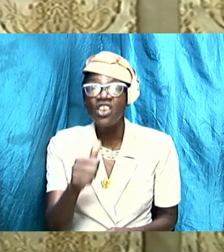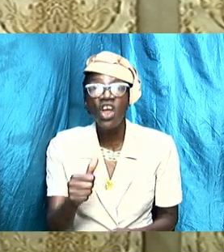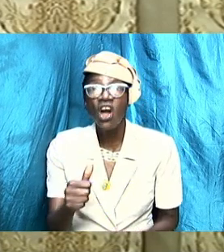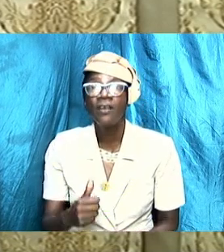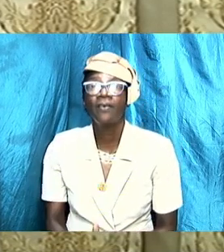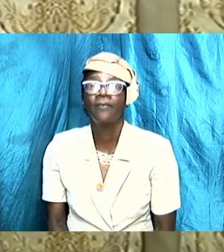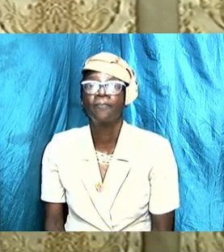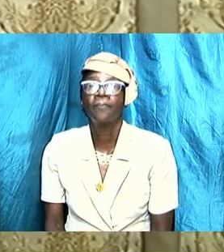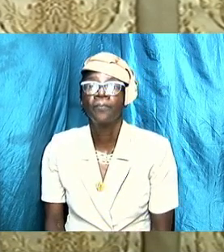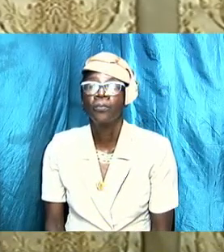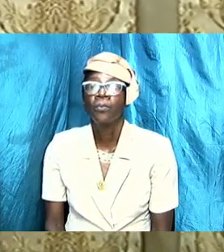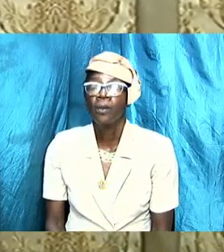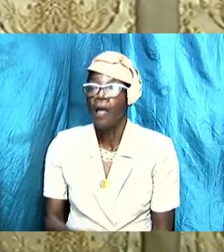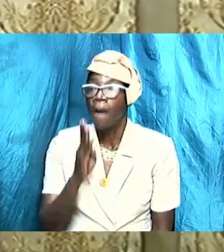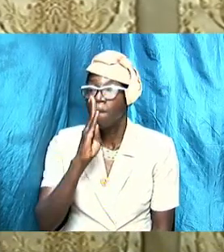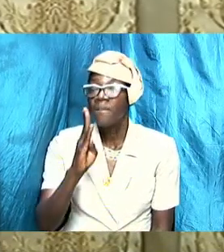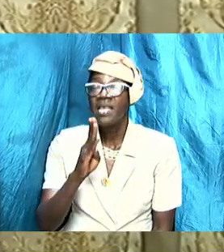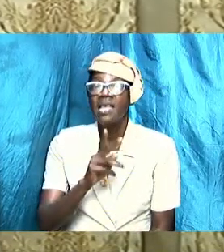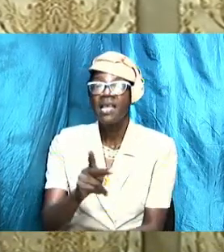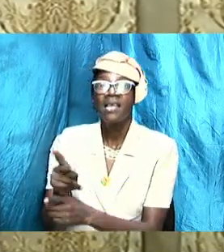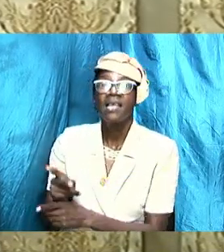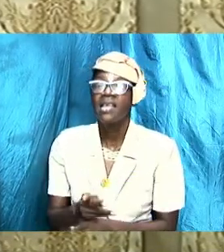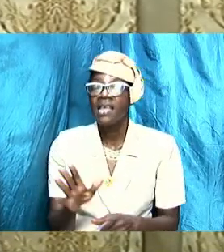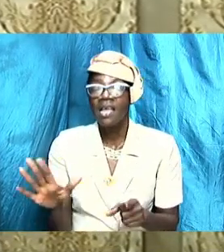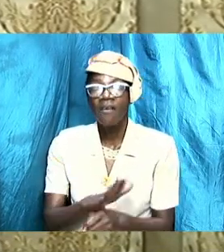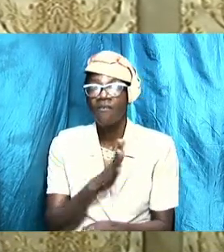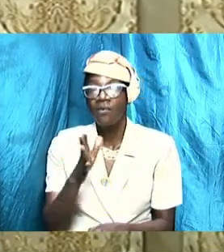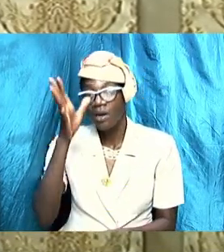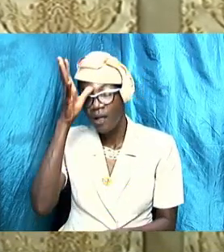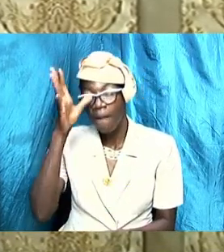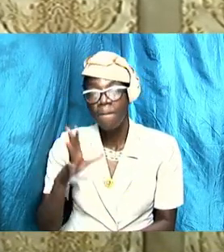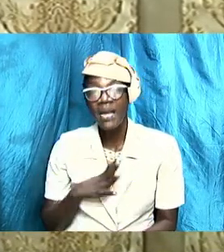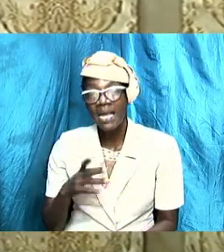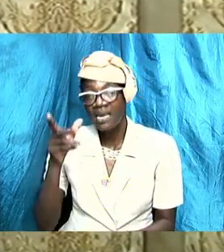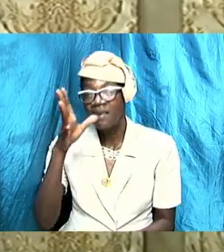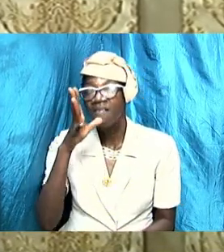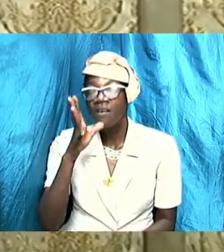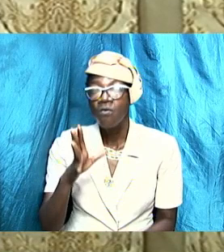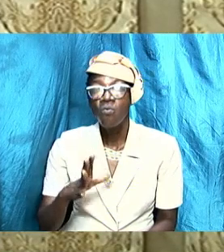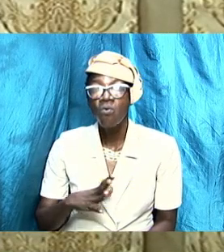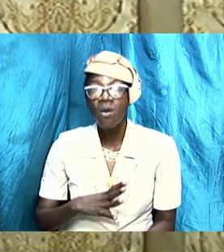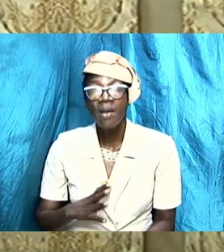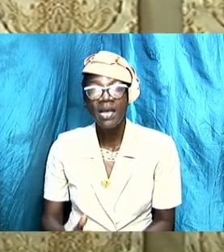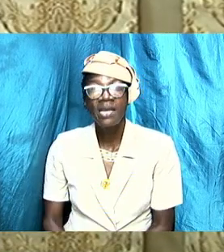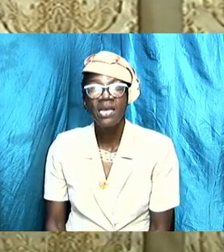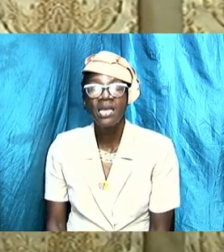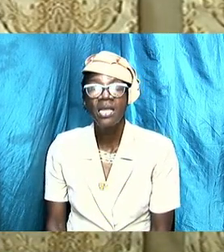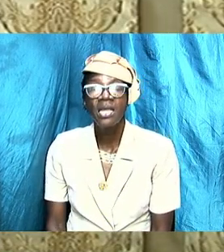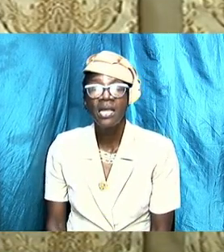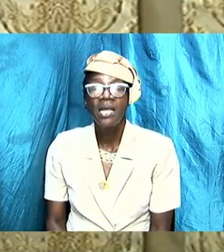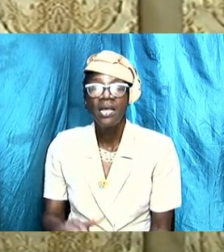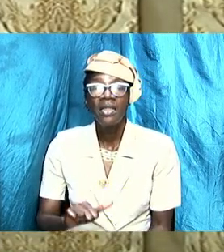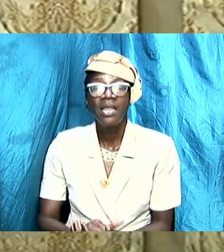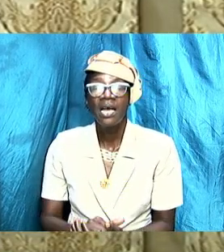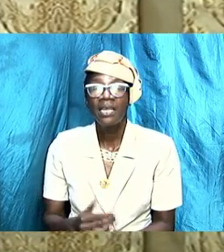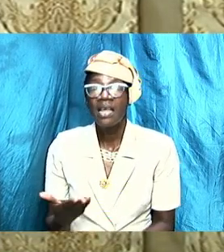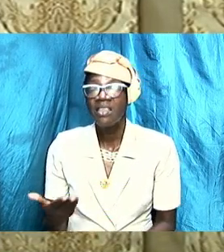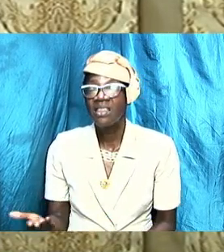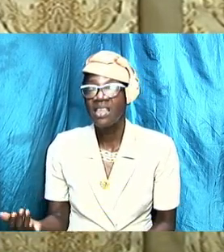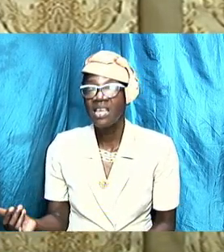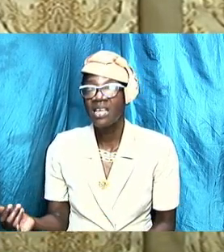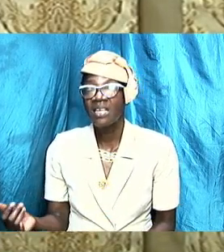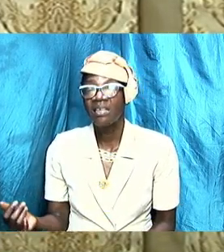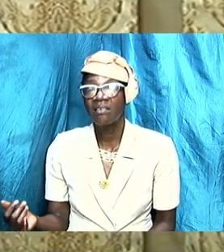so we must be careful men and women that things that